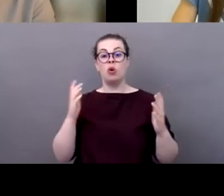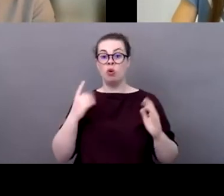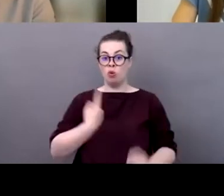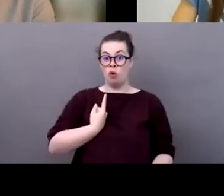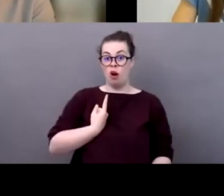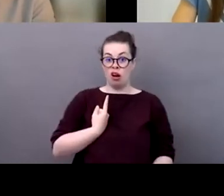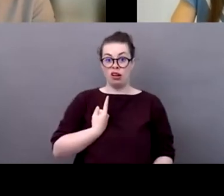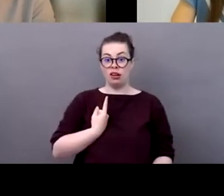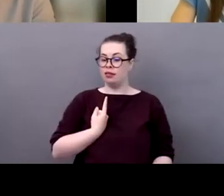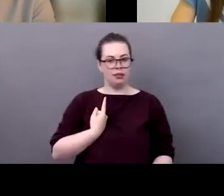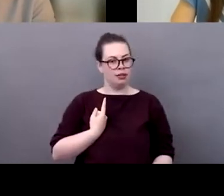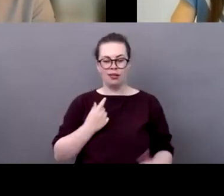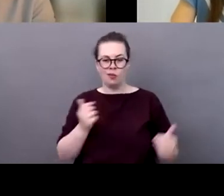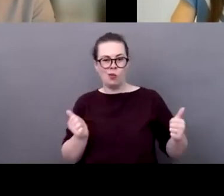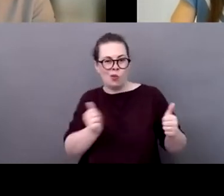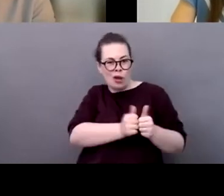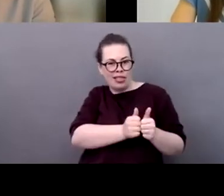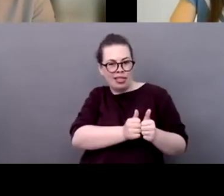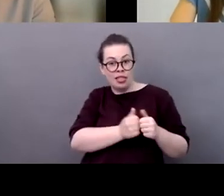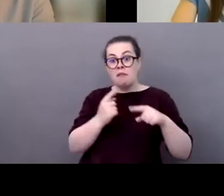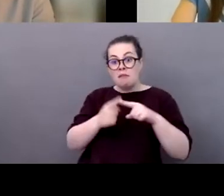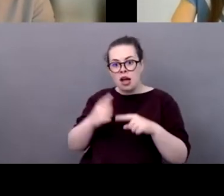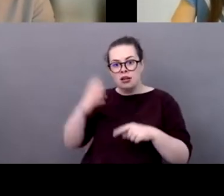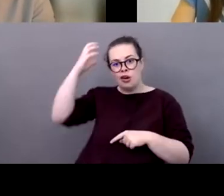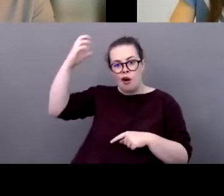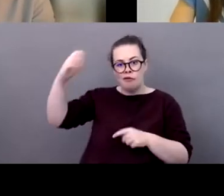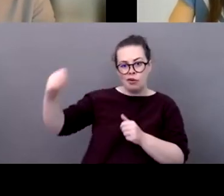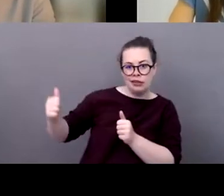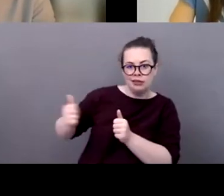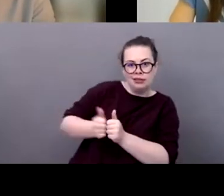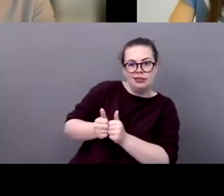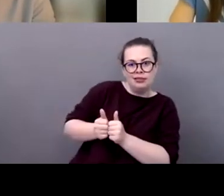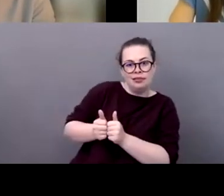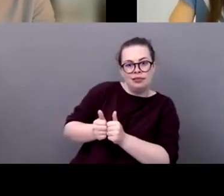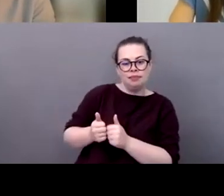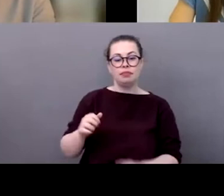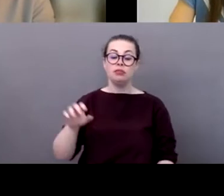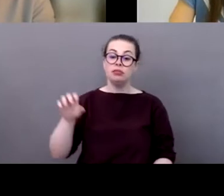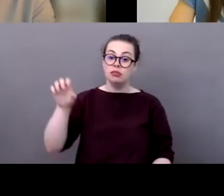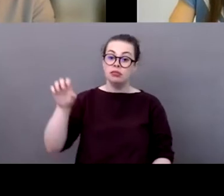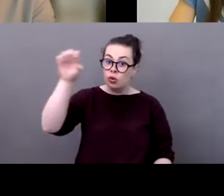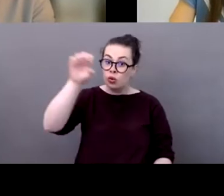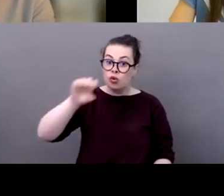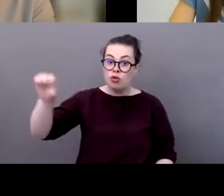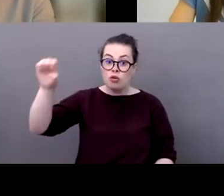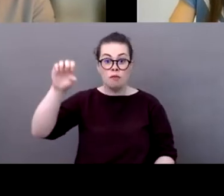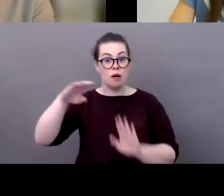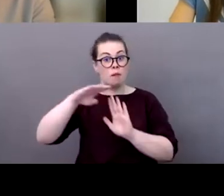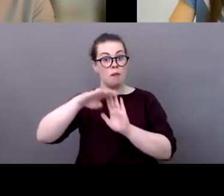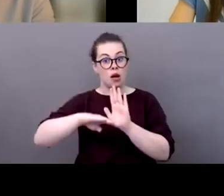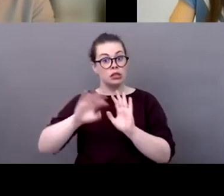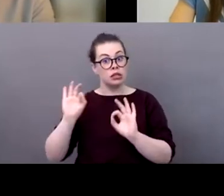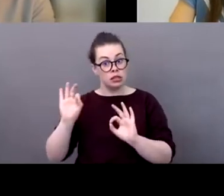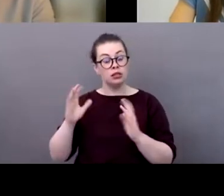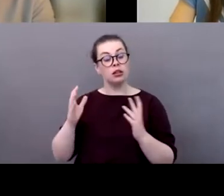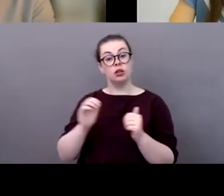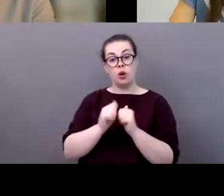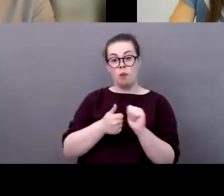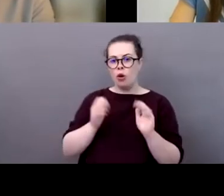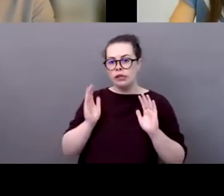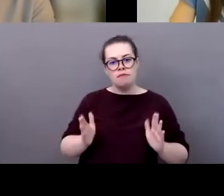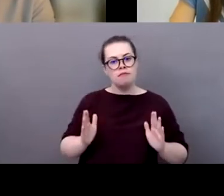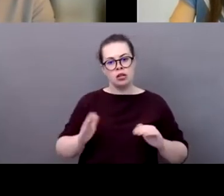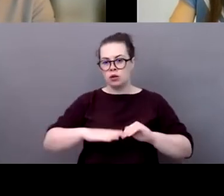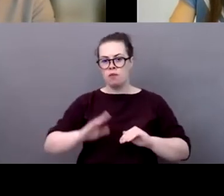and europe you we talked about the european policy you know sports need to stand up they need to stand up on air quality